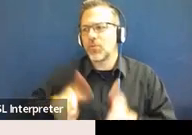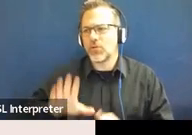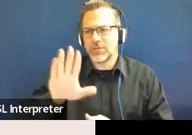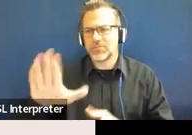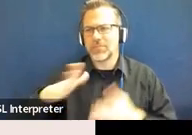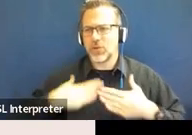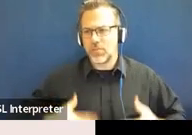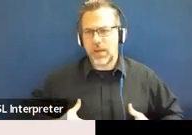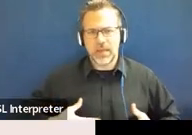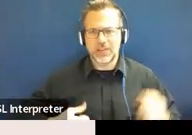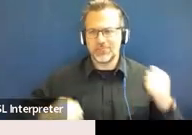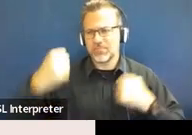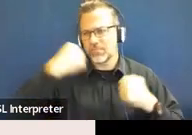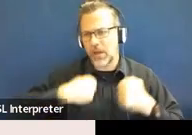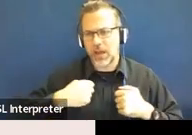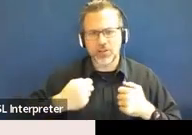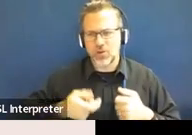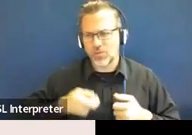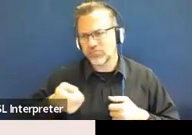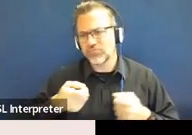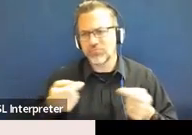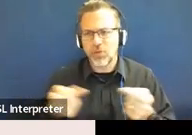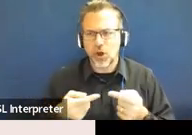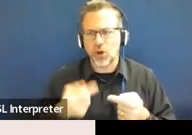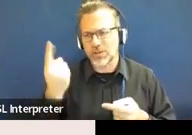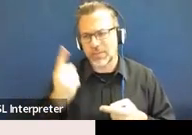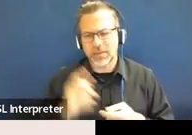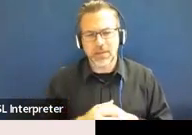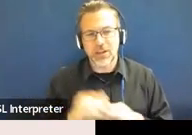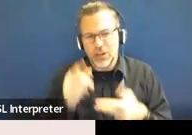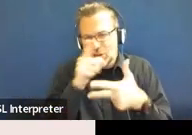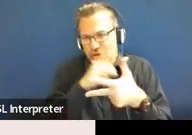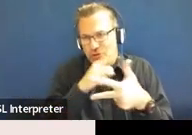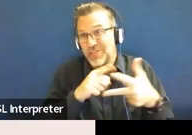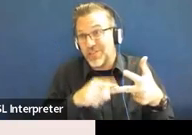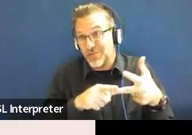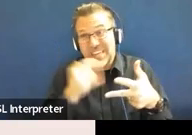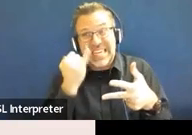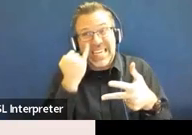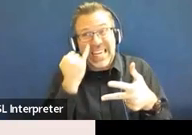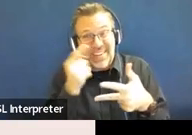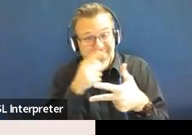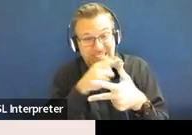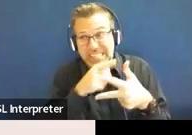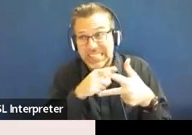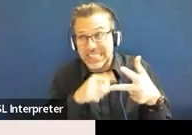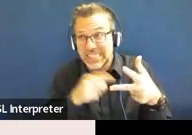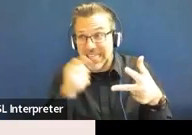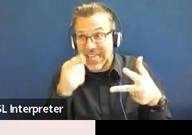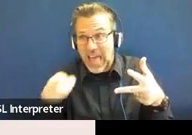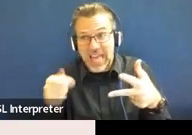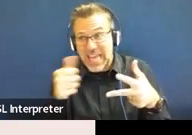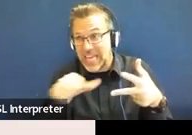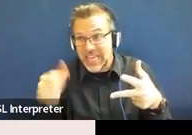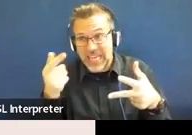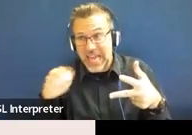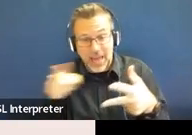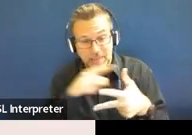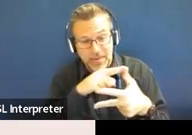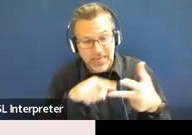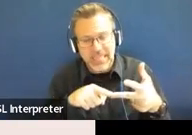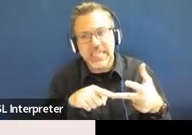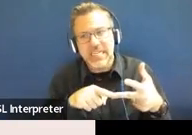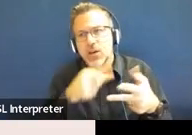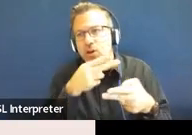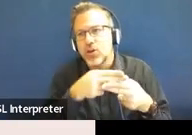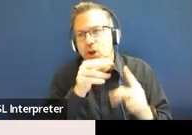or at a school function. So, those are the three biggies that if that is, if that presents itself, that's a special